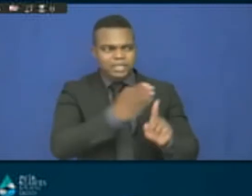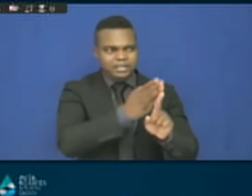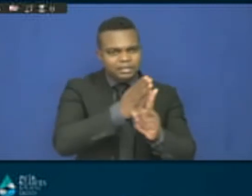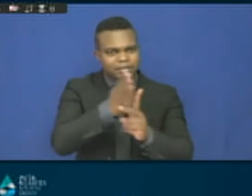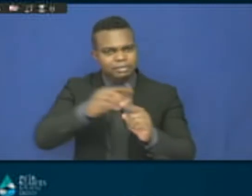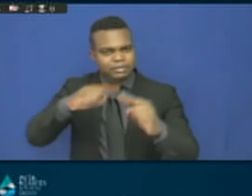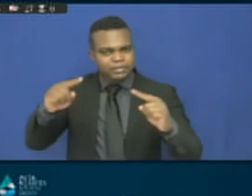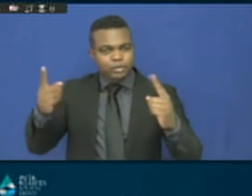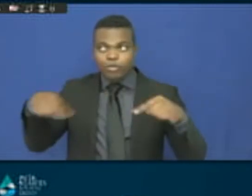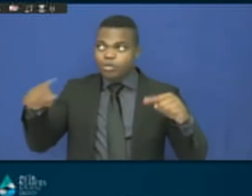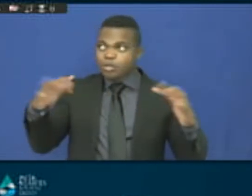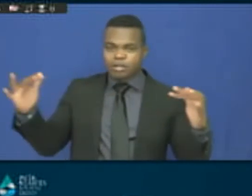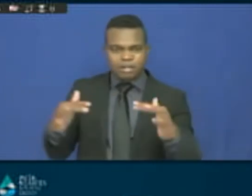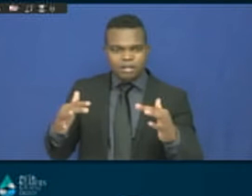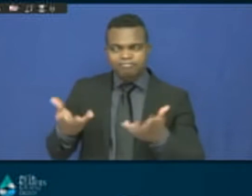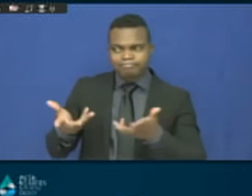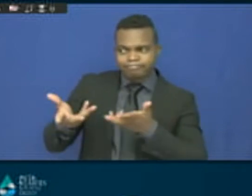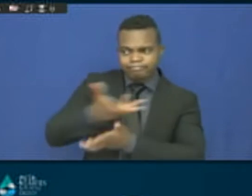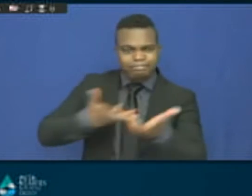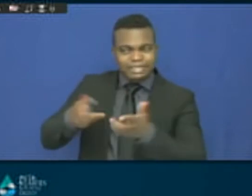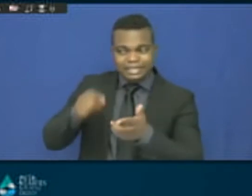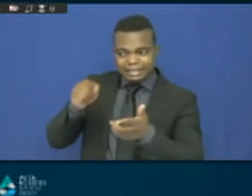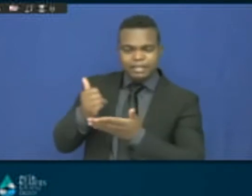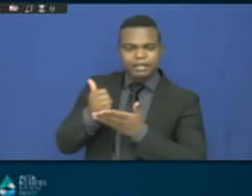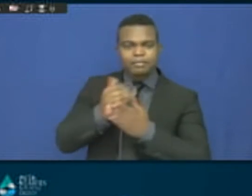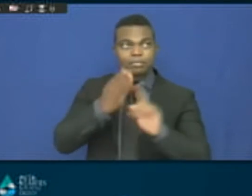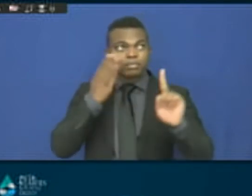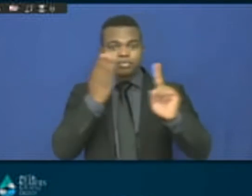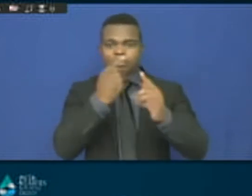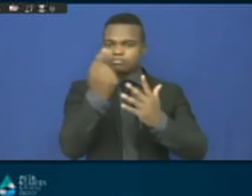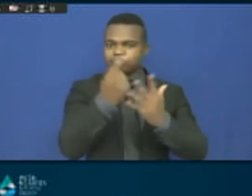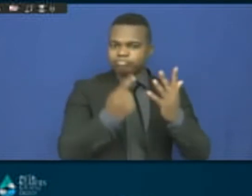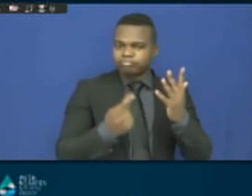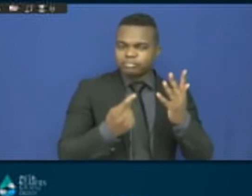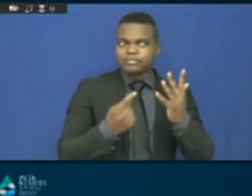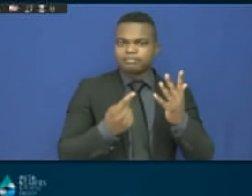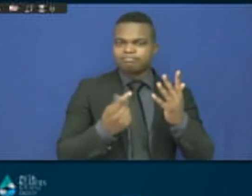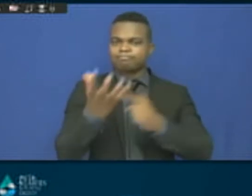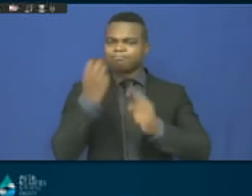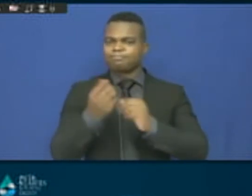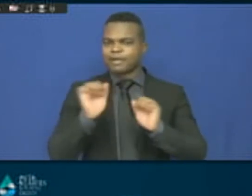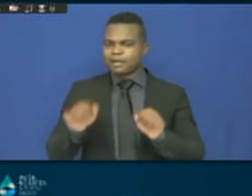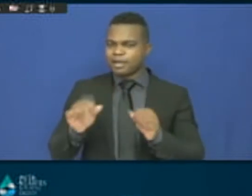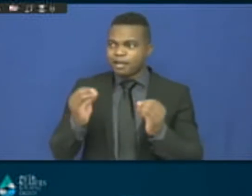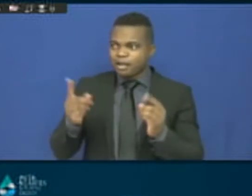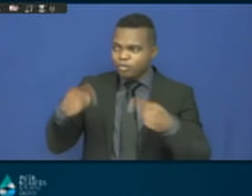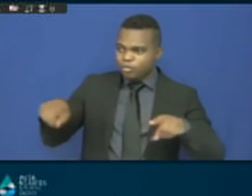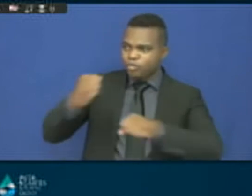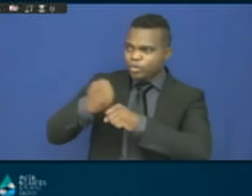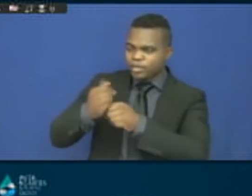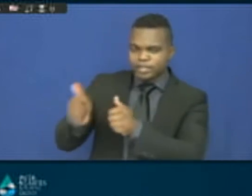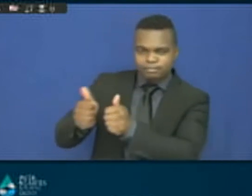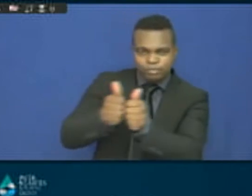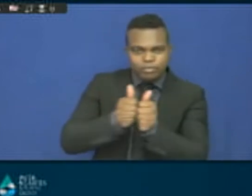in the South African case and at the local government level, the whole of that government